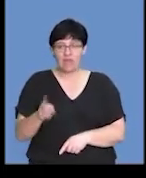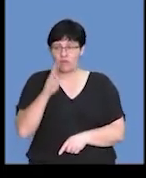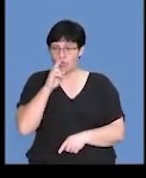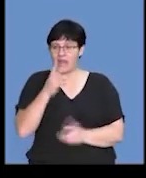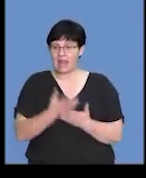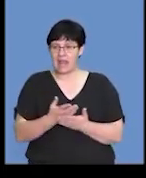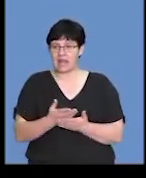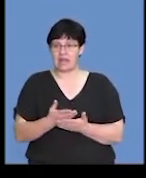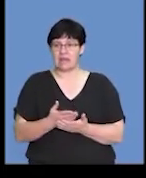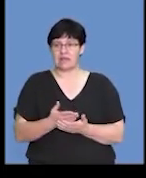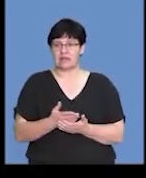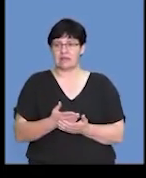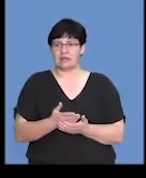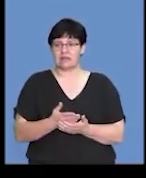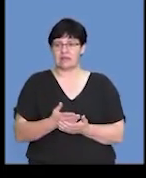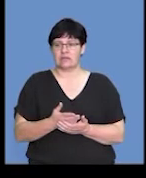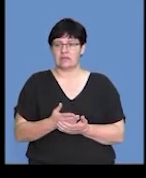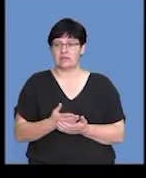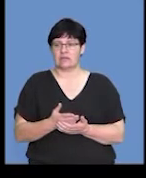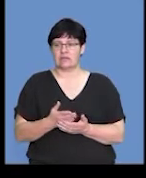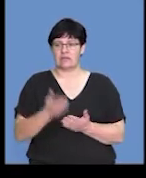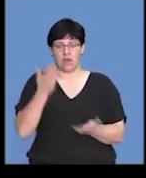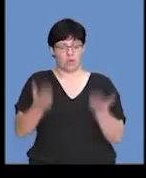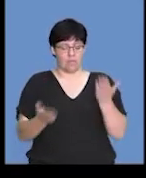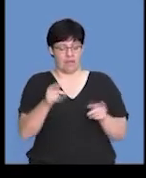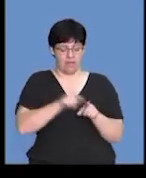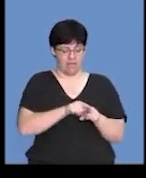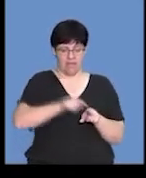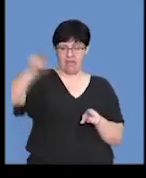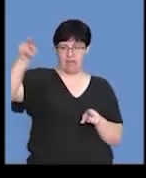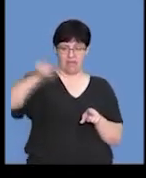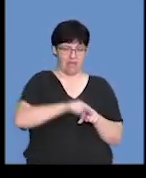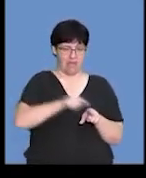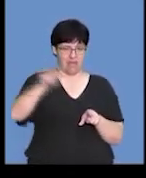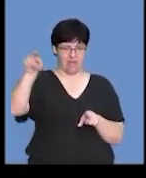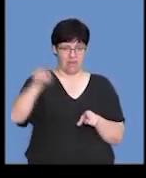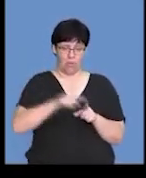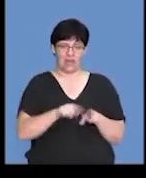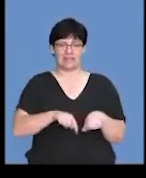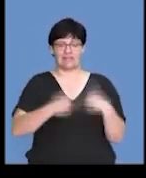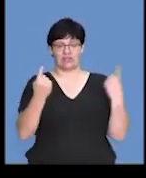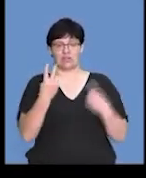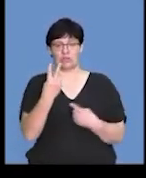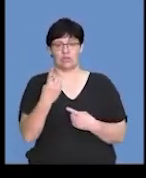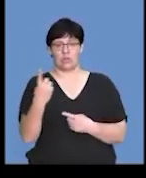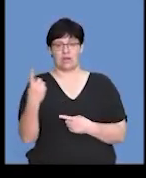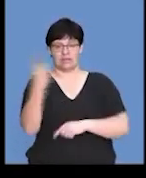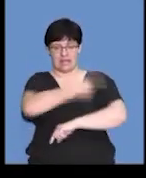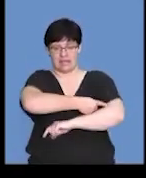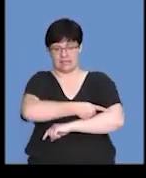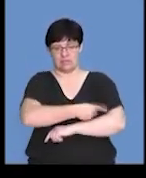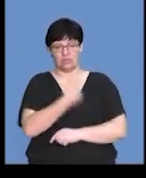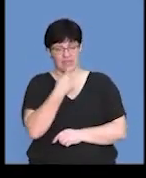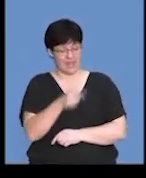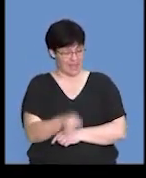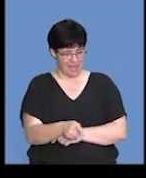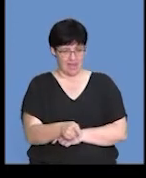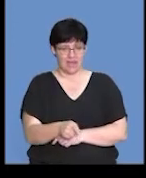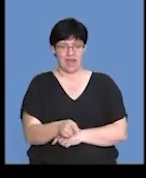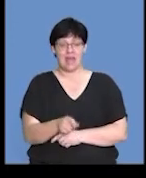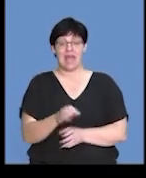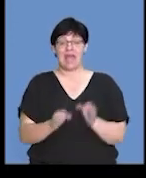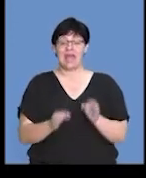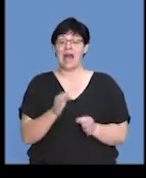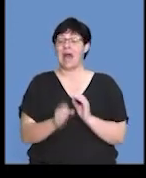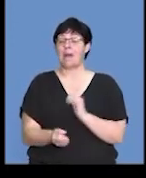can draw a comparison to that difference over 21 days as saying, well, this is what